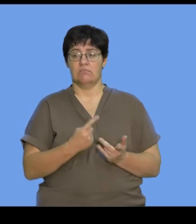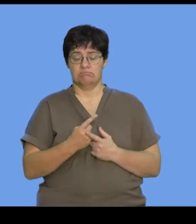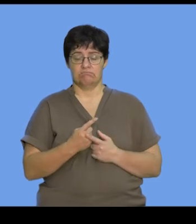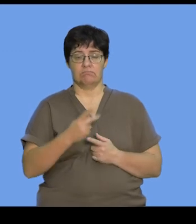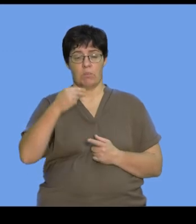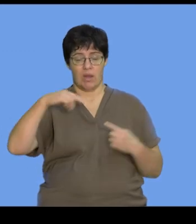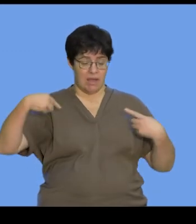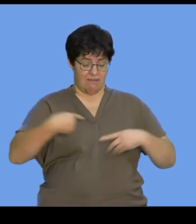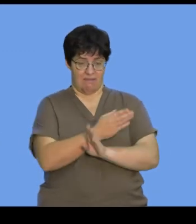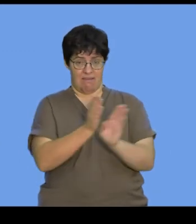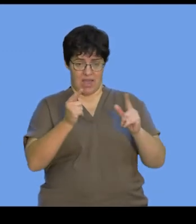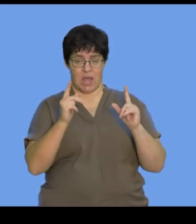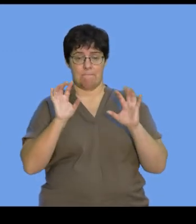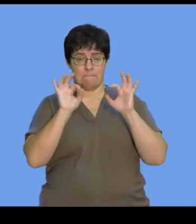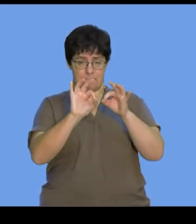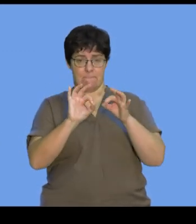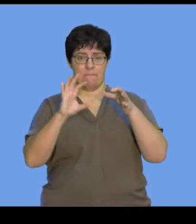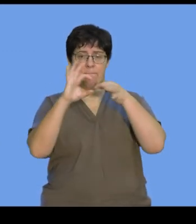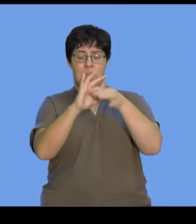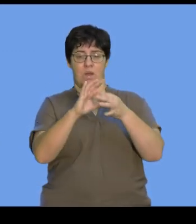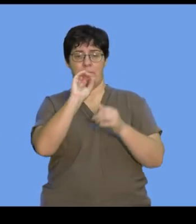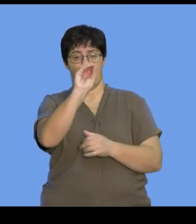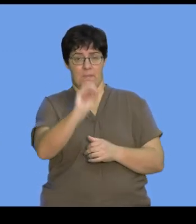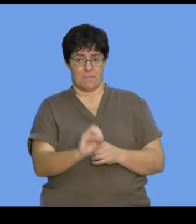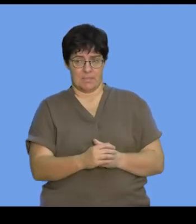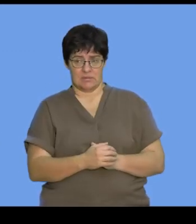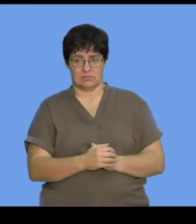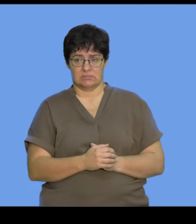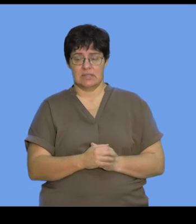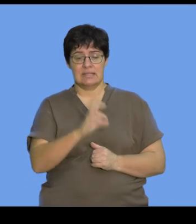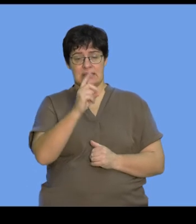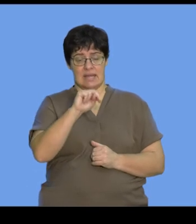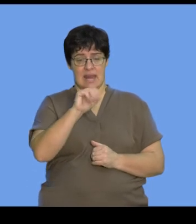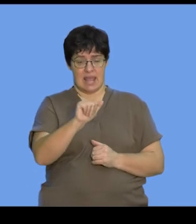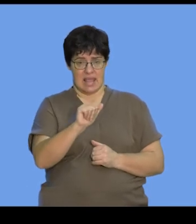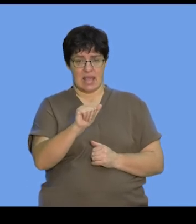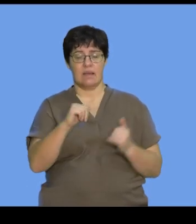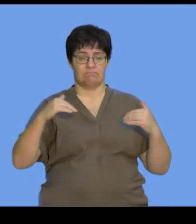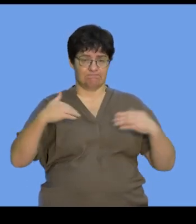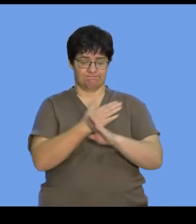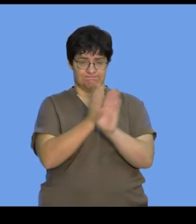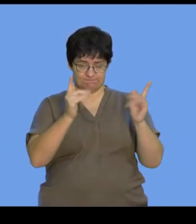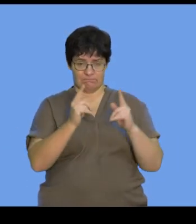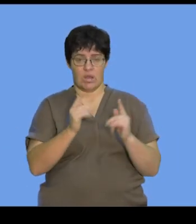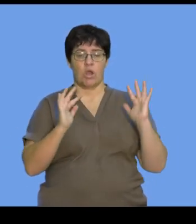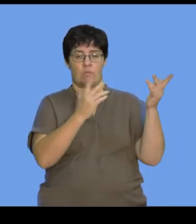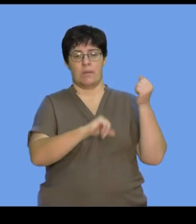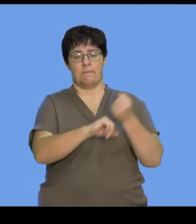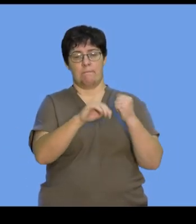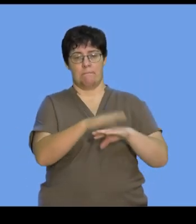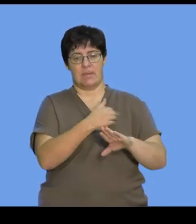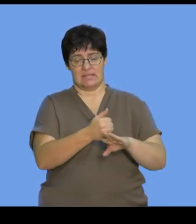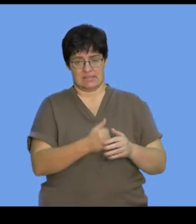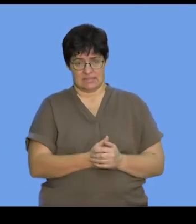strands of DNA molecules together. So, we said that DNA is double-stranded, and it has these complementary base pairs. And they